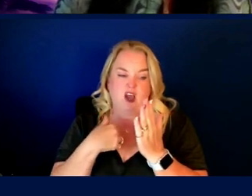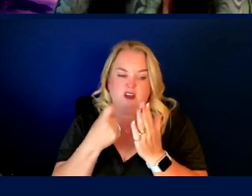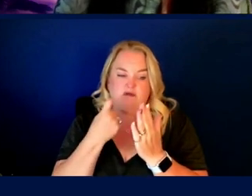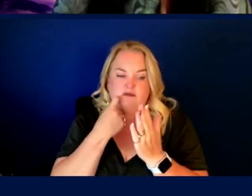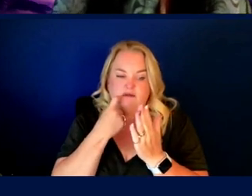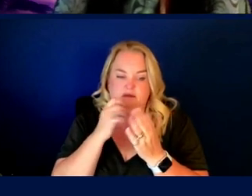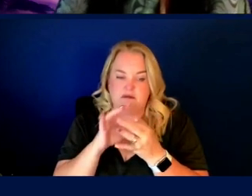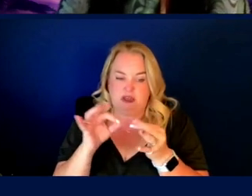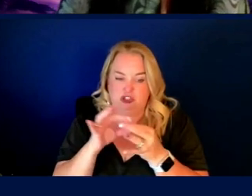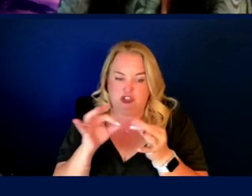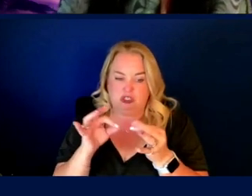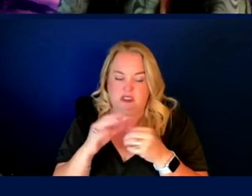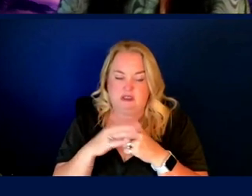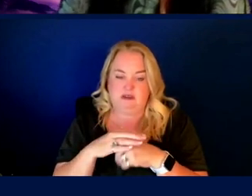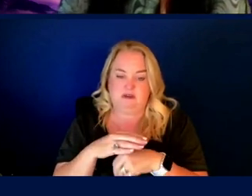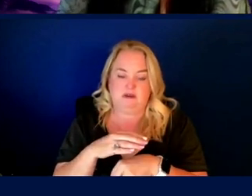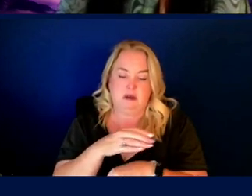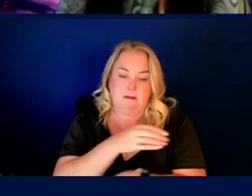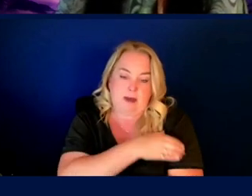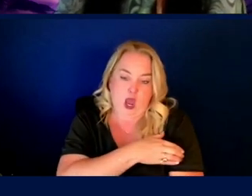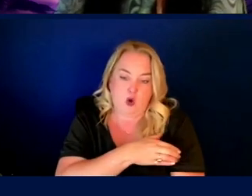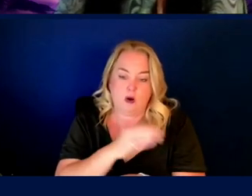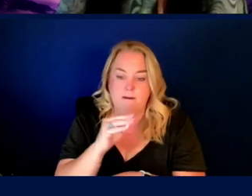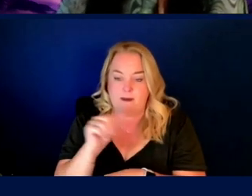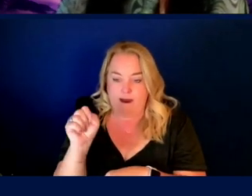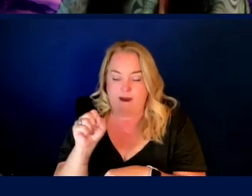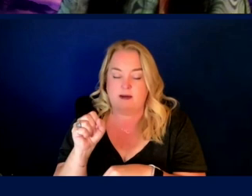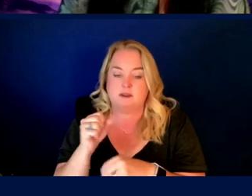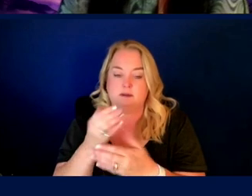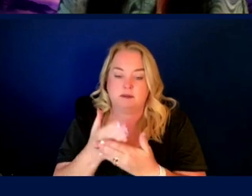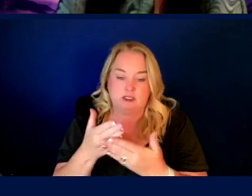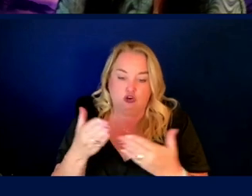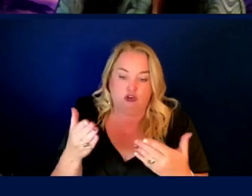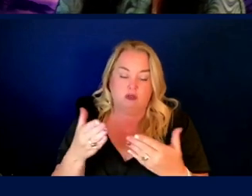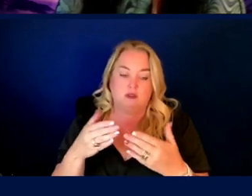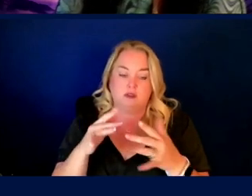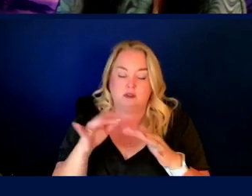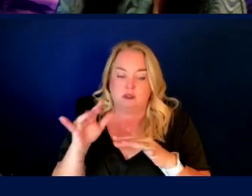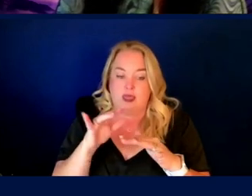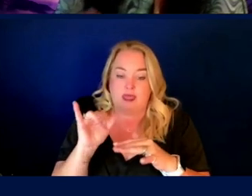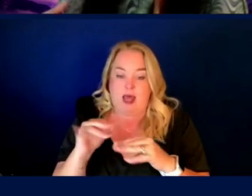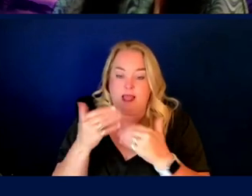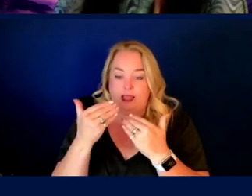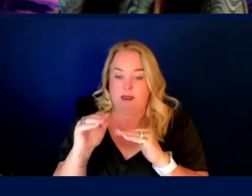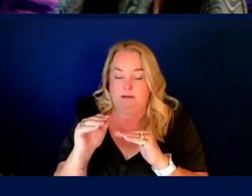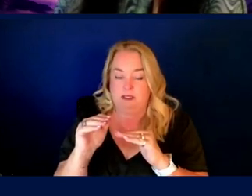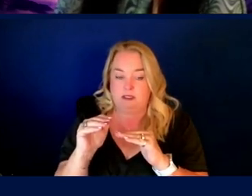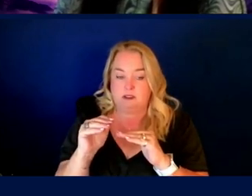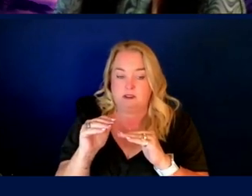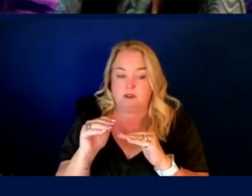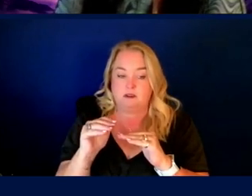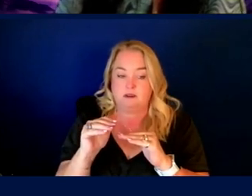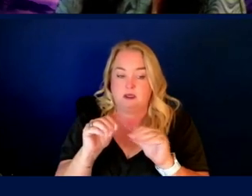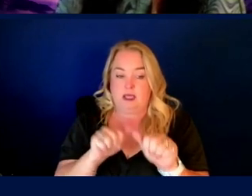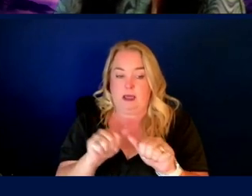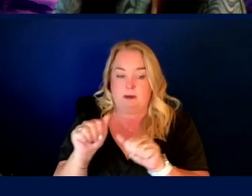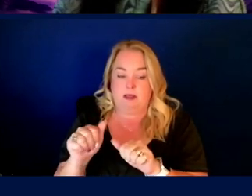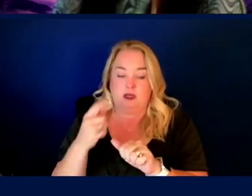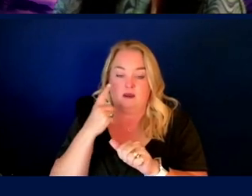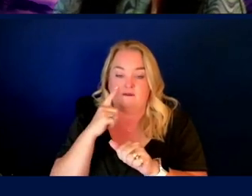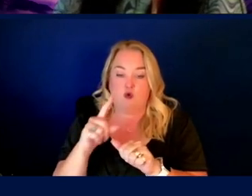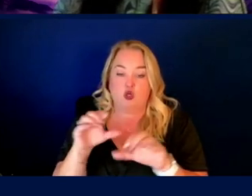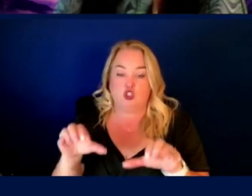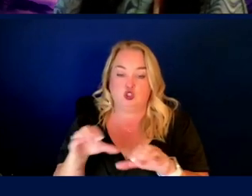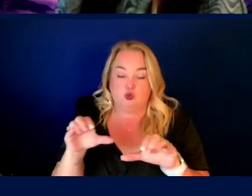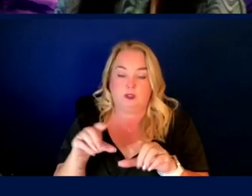earlier, power, mass materials, ergonomics, they limit the utility of, uh, and the, it's the capability of doing